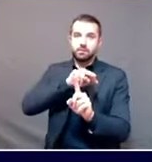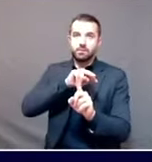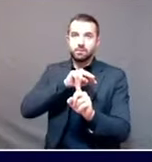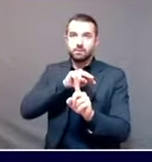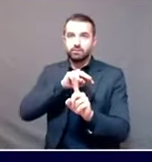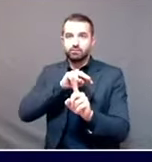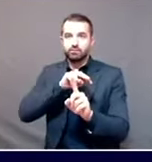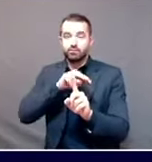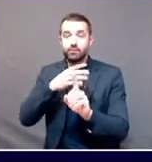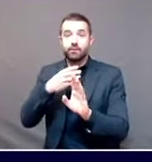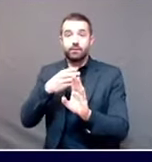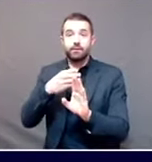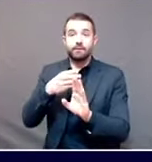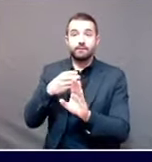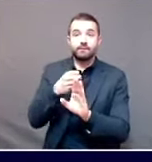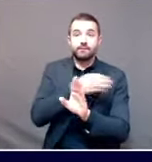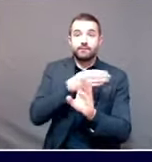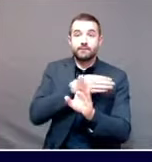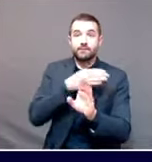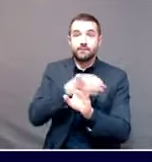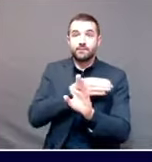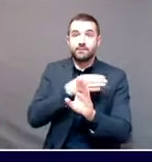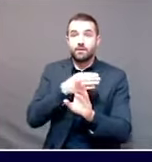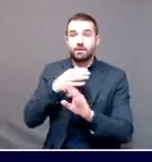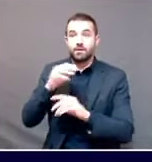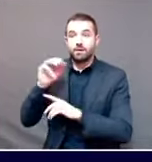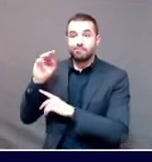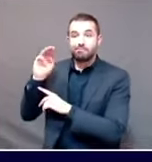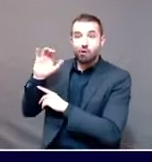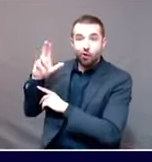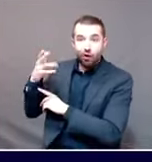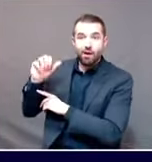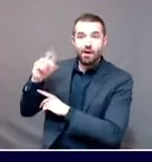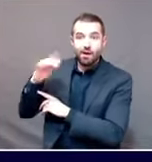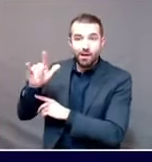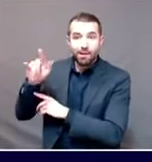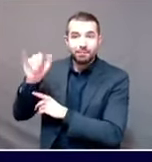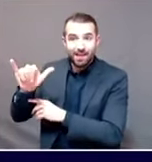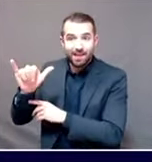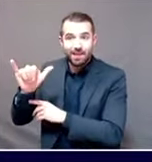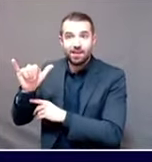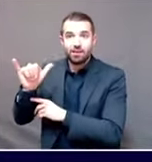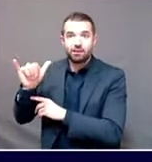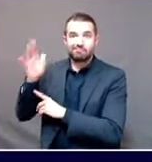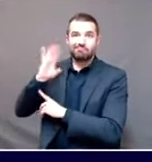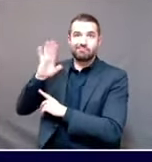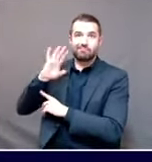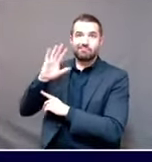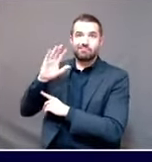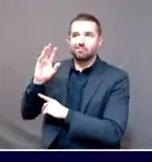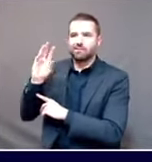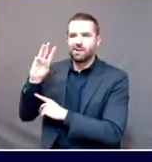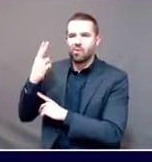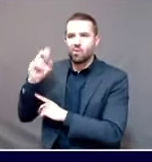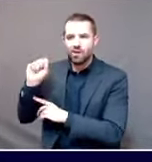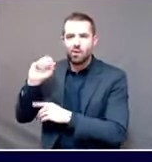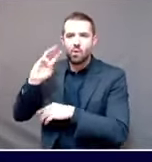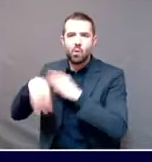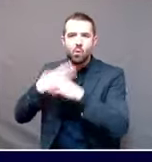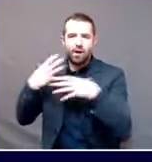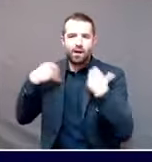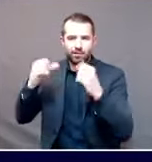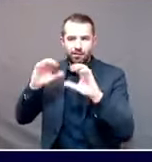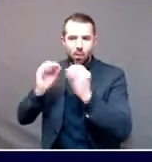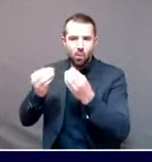was a number developed on a model created by the World Health Organization, was used as a marker to determine whether